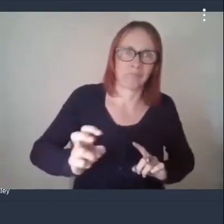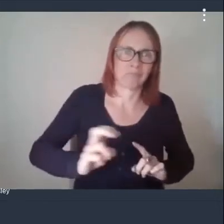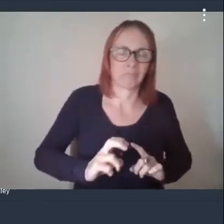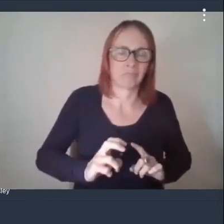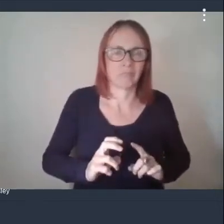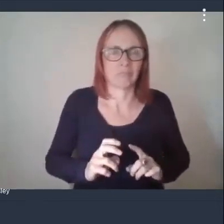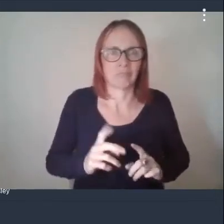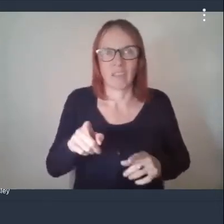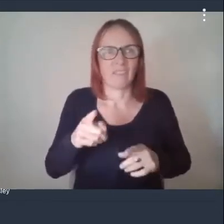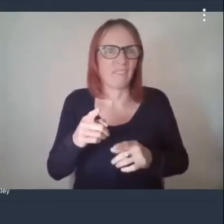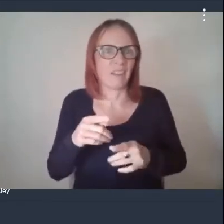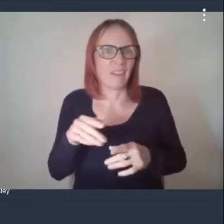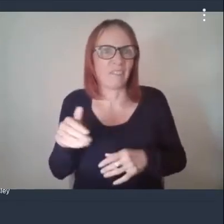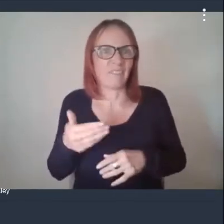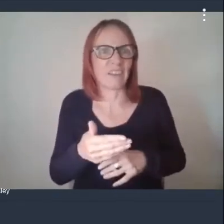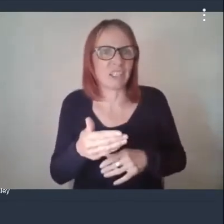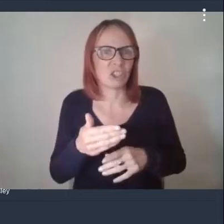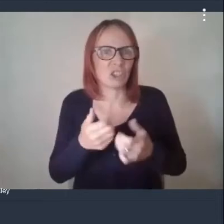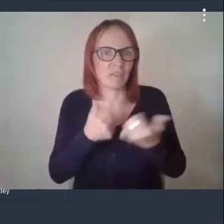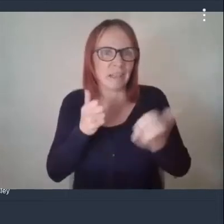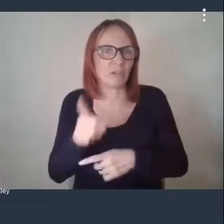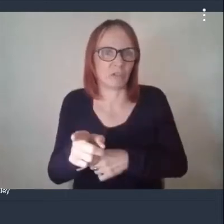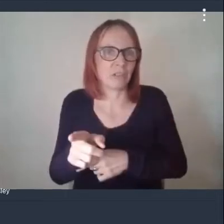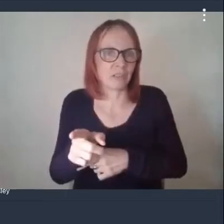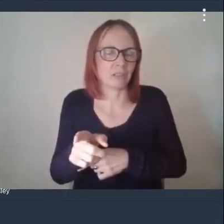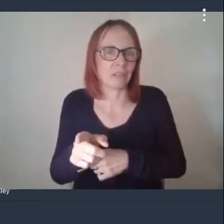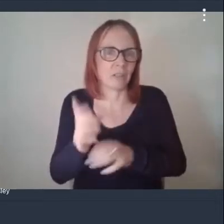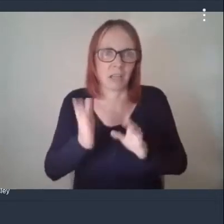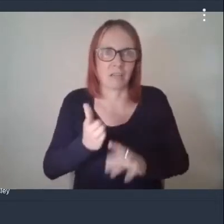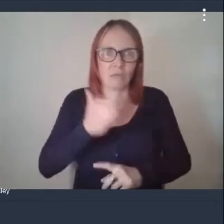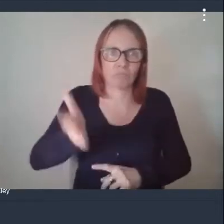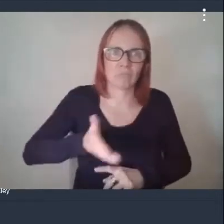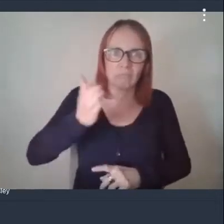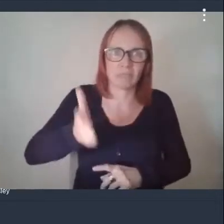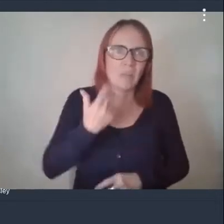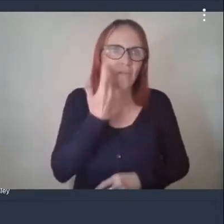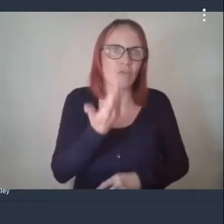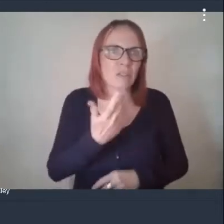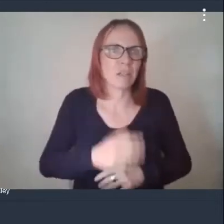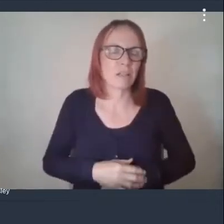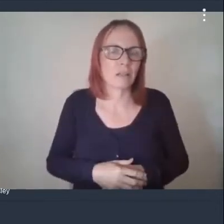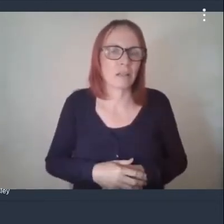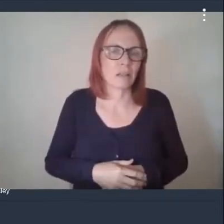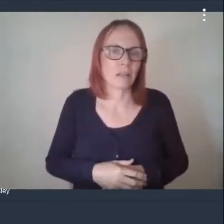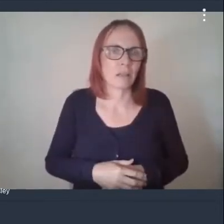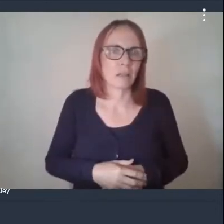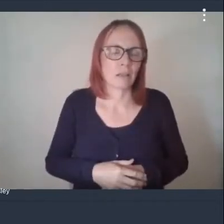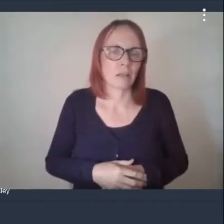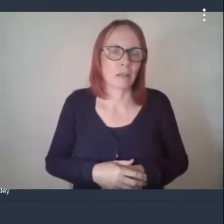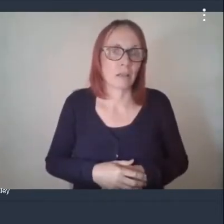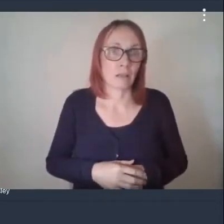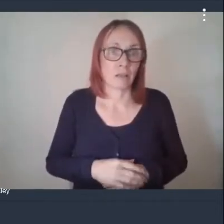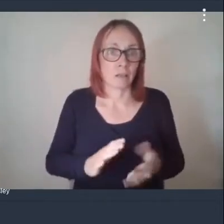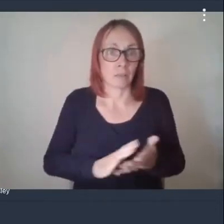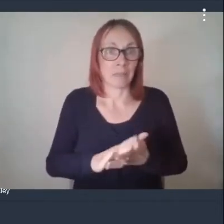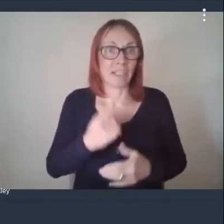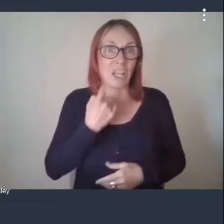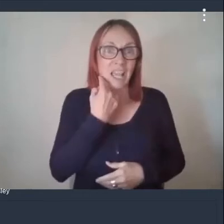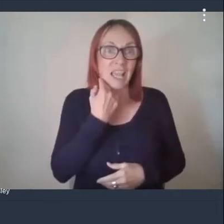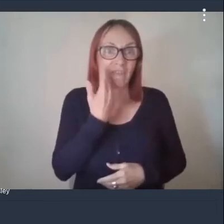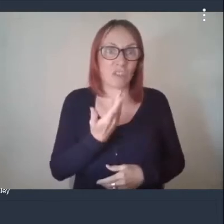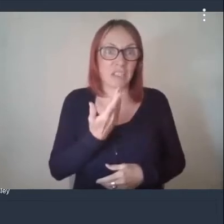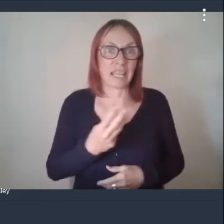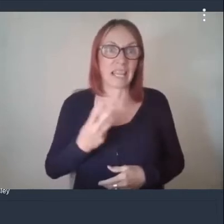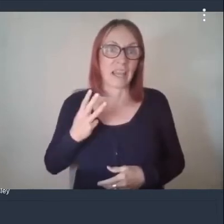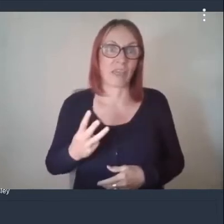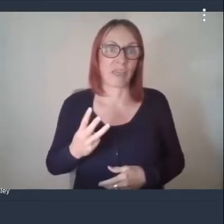factory in resythe and had to go to work every morning um they would spend three years a day traveling and